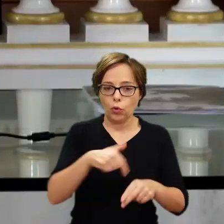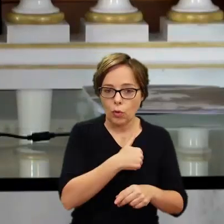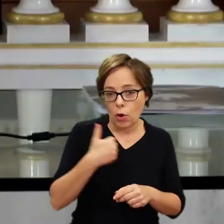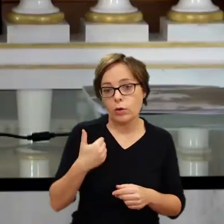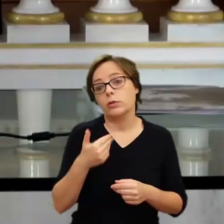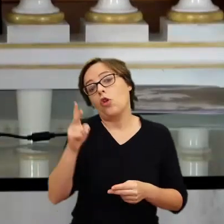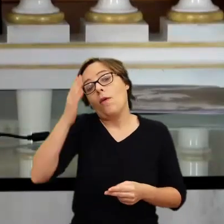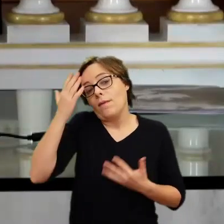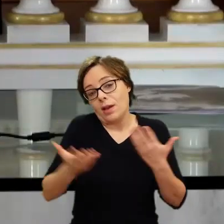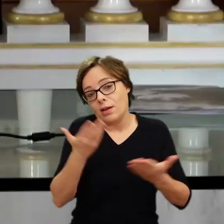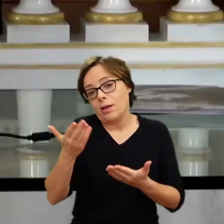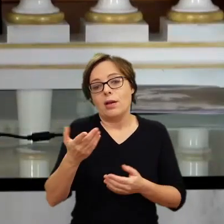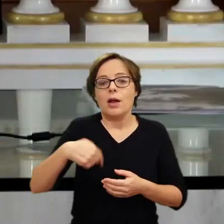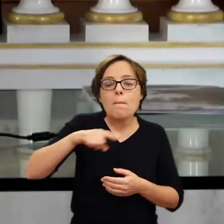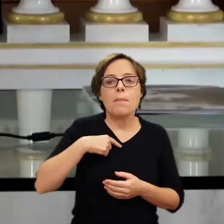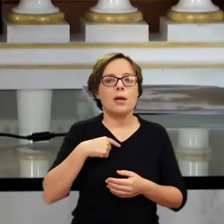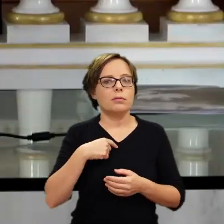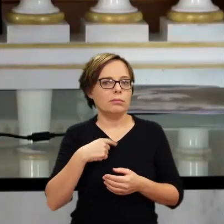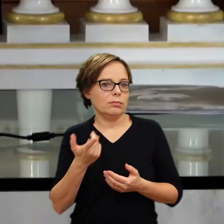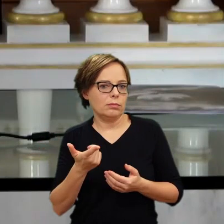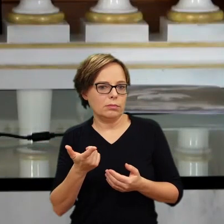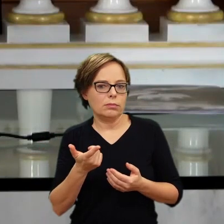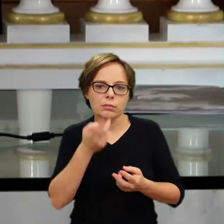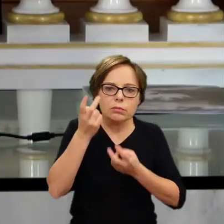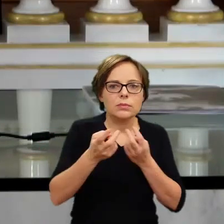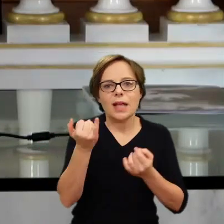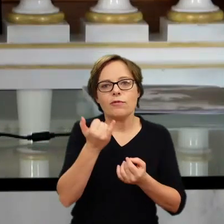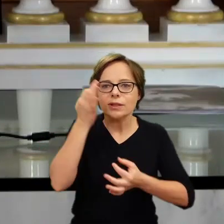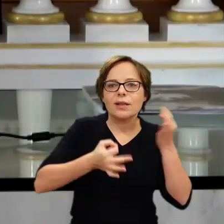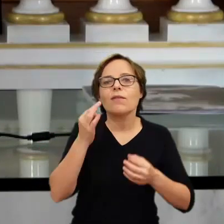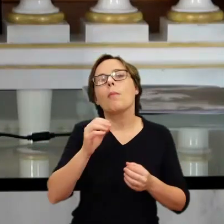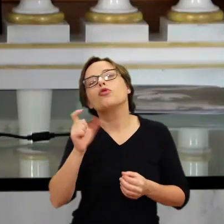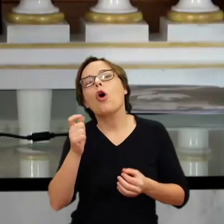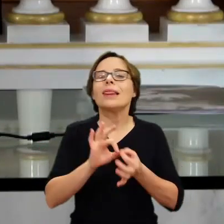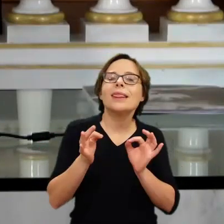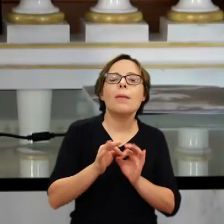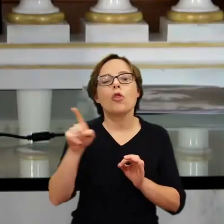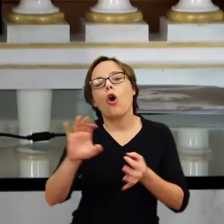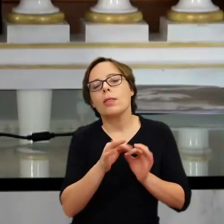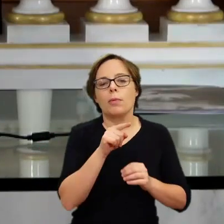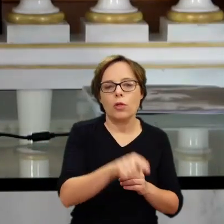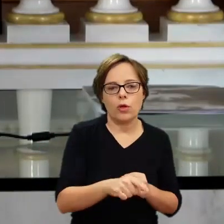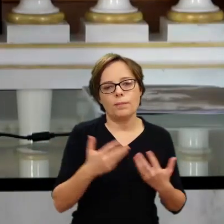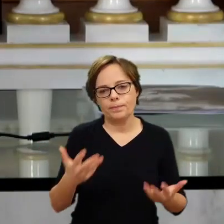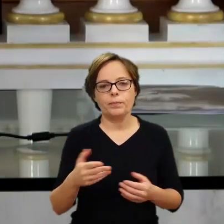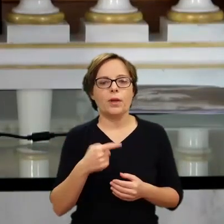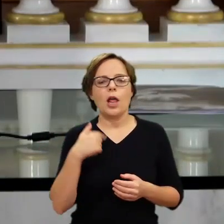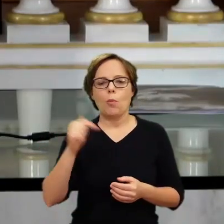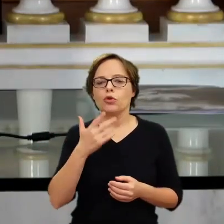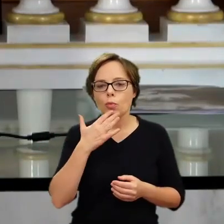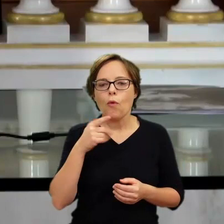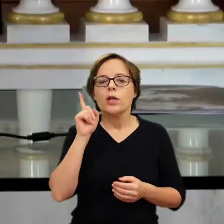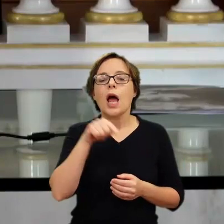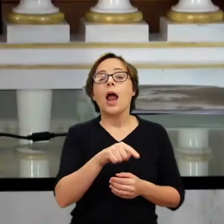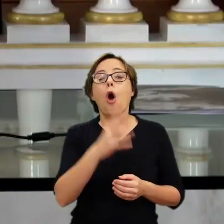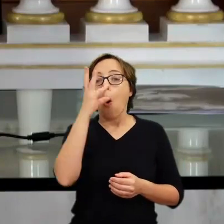You know, who knows? I mean, with all works of art, the, you know, what if, I mean, other paintings that were at Wazienki, I don't need to say this, but obviously had very